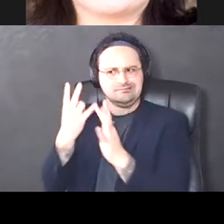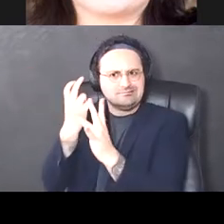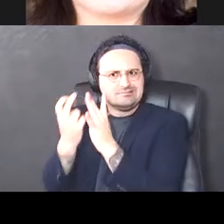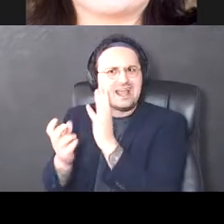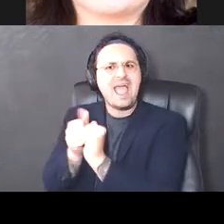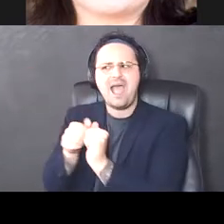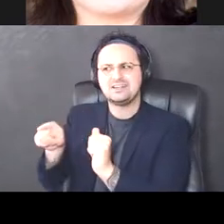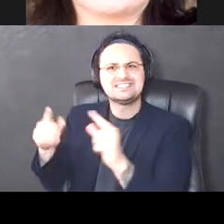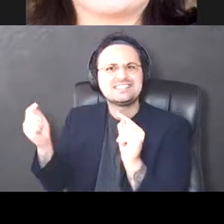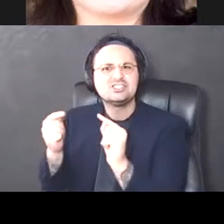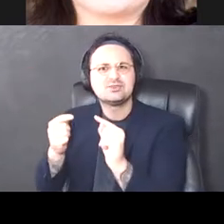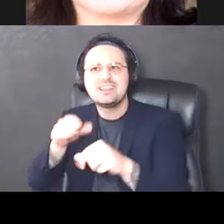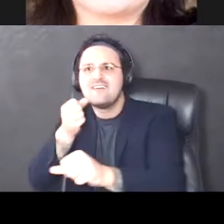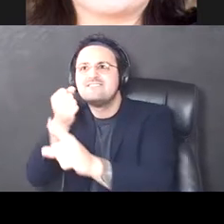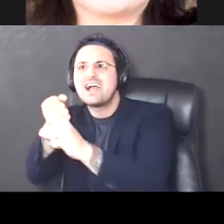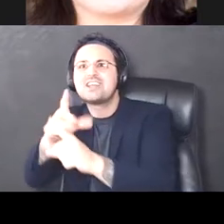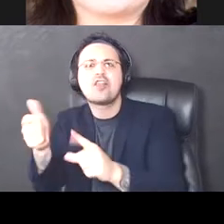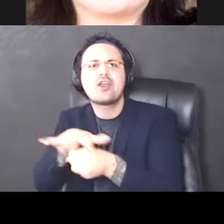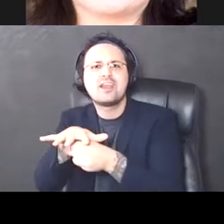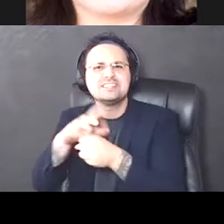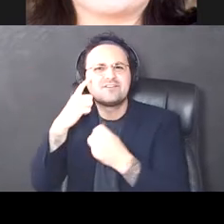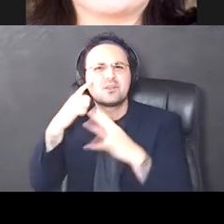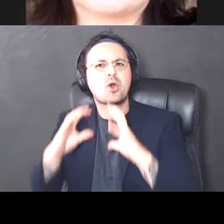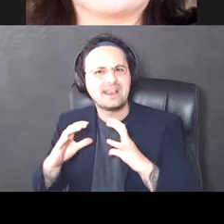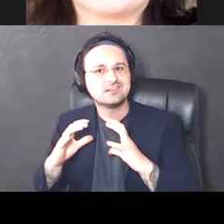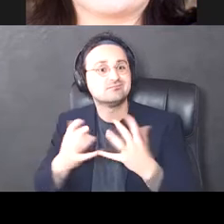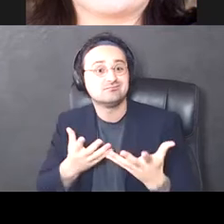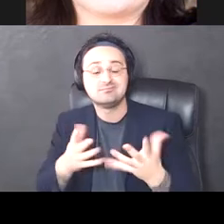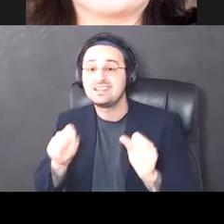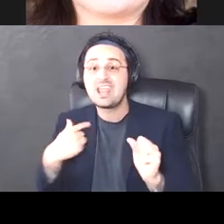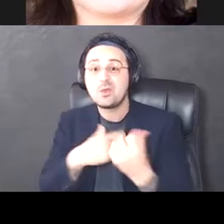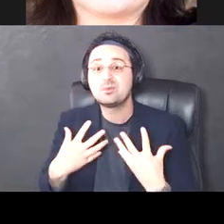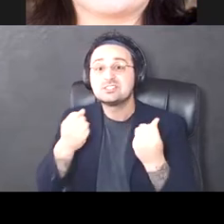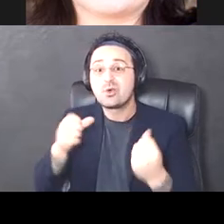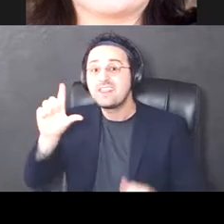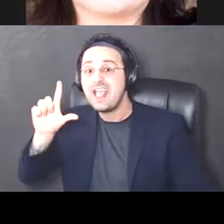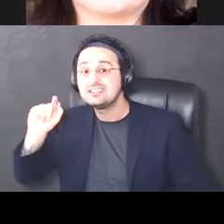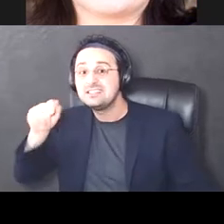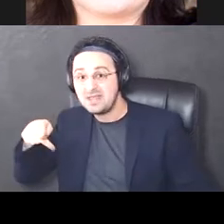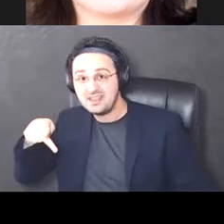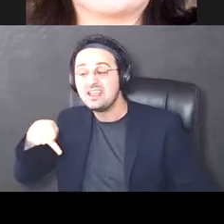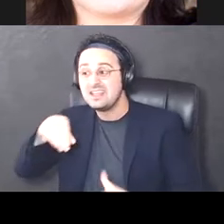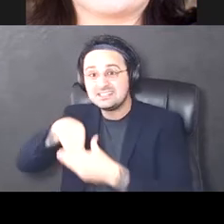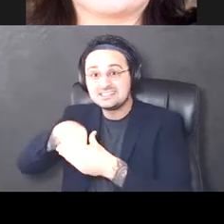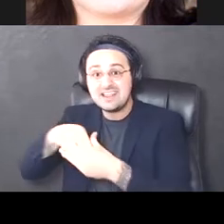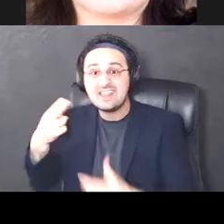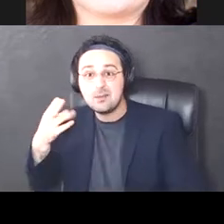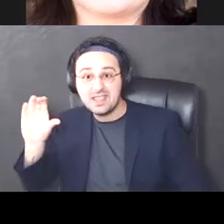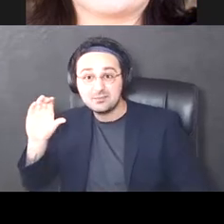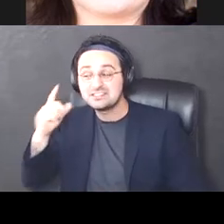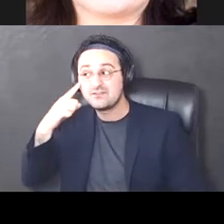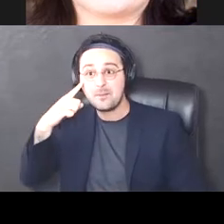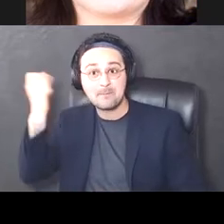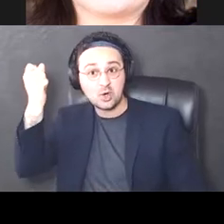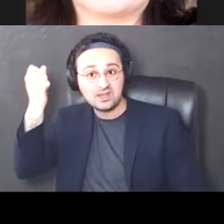injury can affect other brain regions. Um, you know, can we restore the LTP and the hippocampus to improve memory is something we're very interested